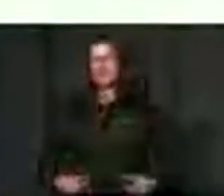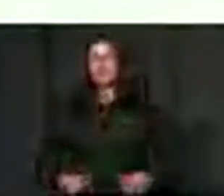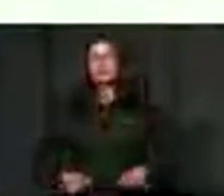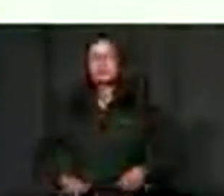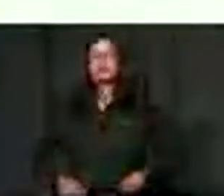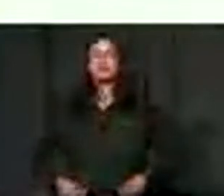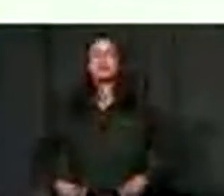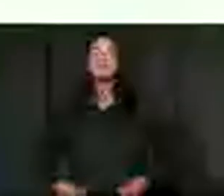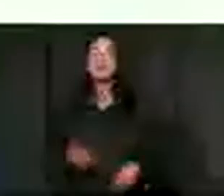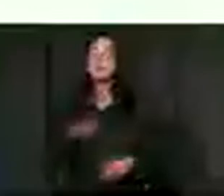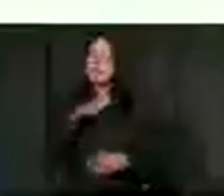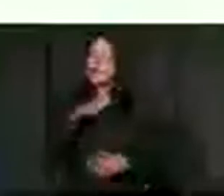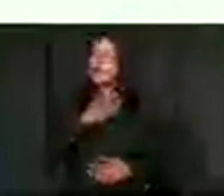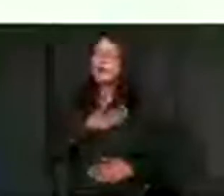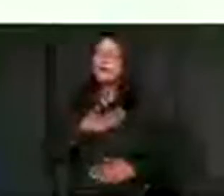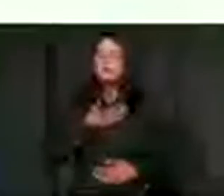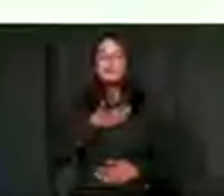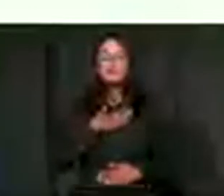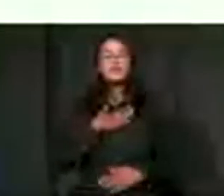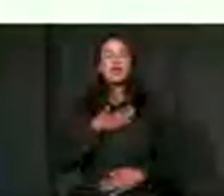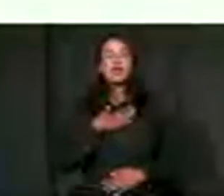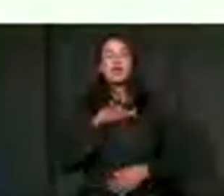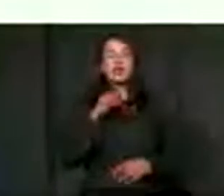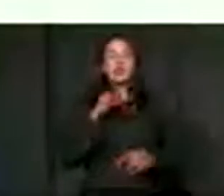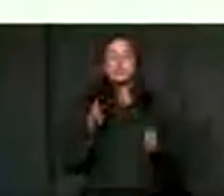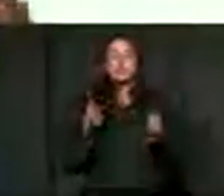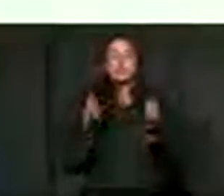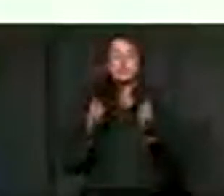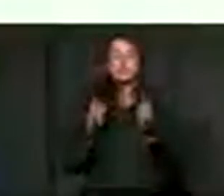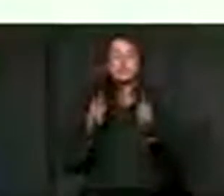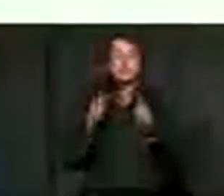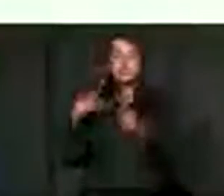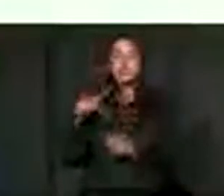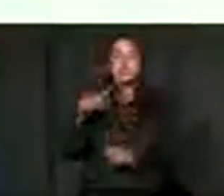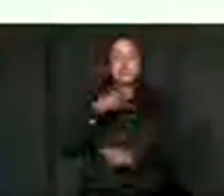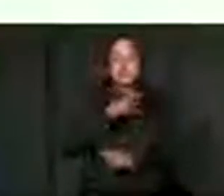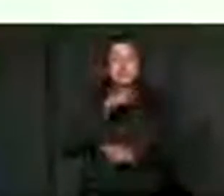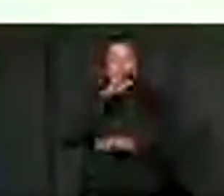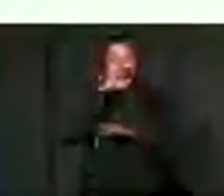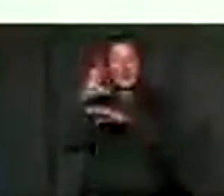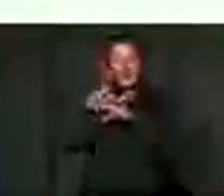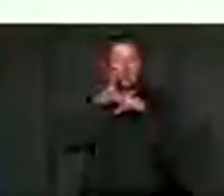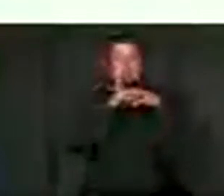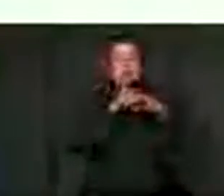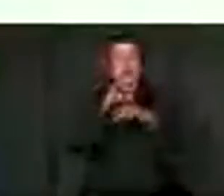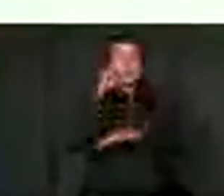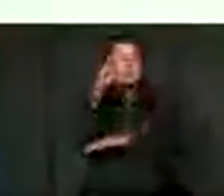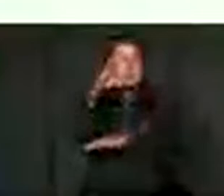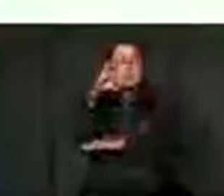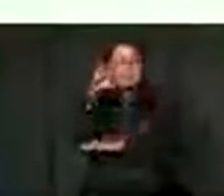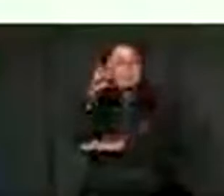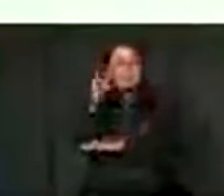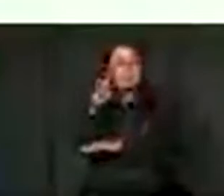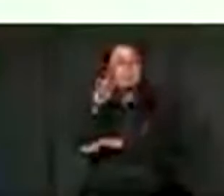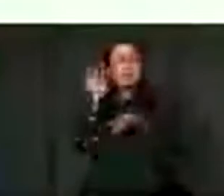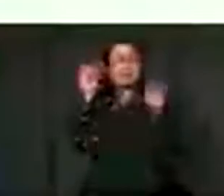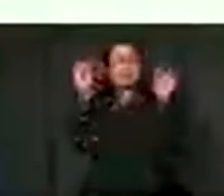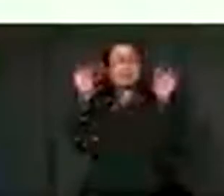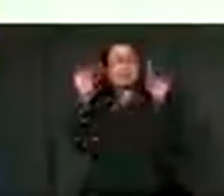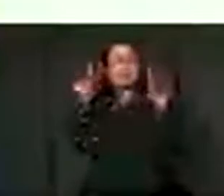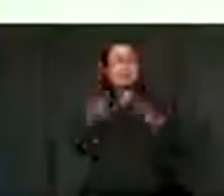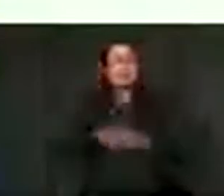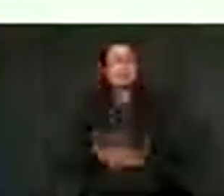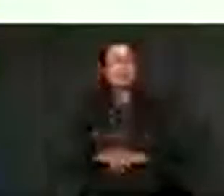heartwarming that we also focused on ICTs in education because,